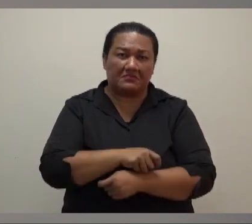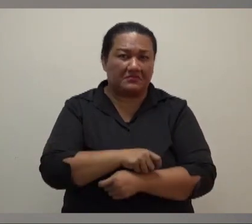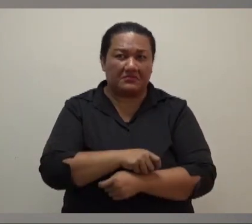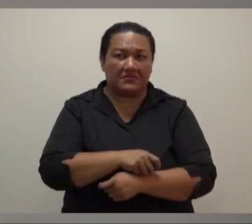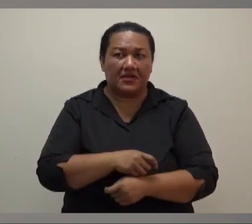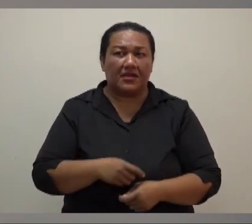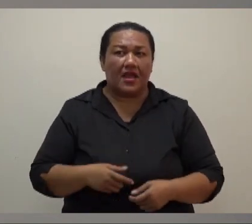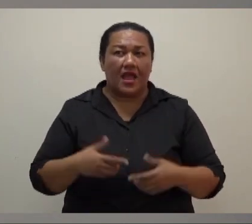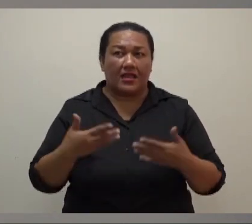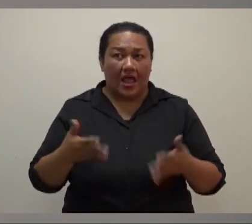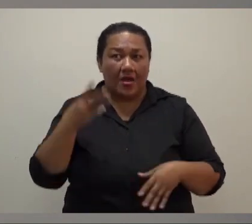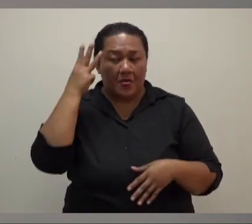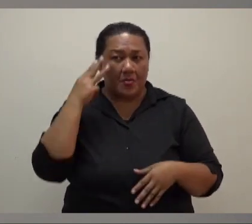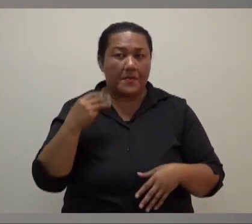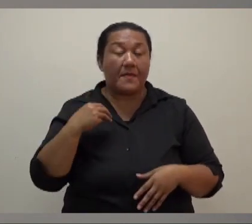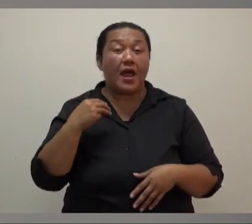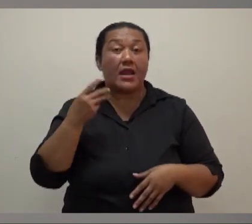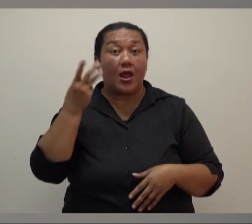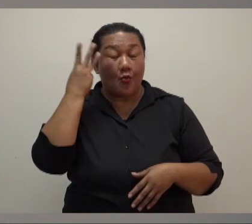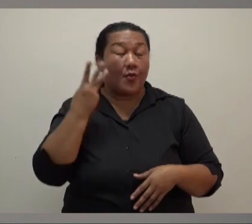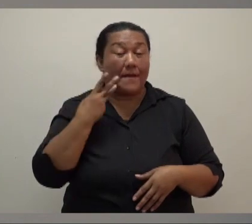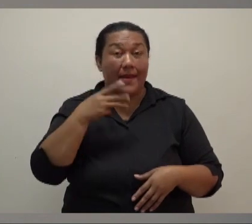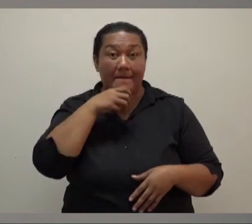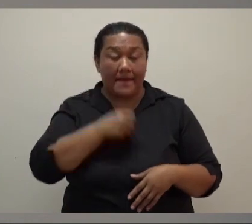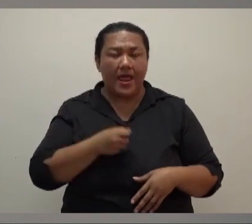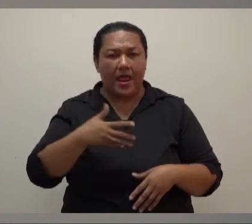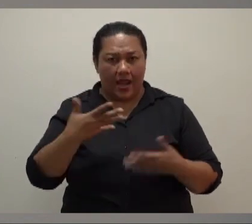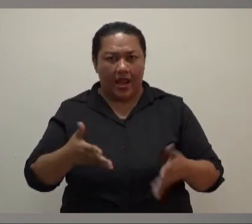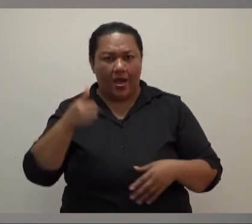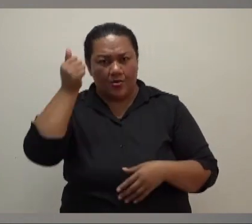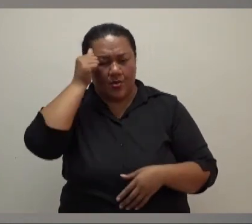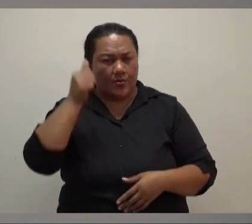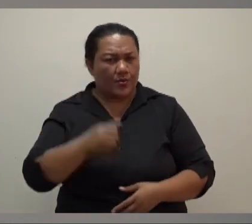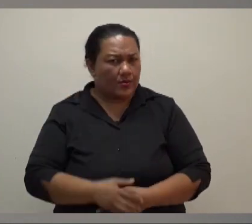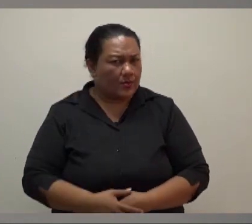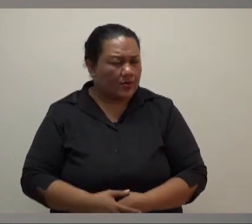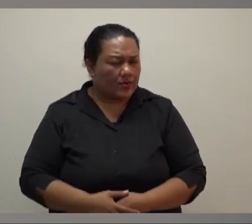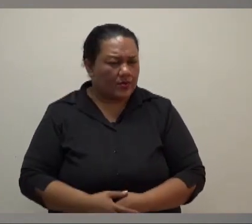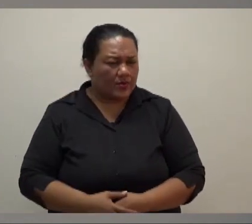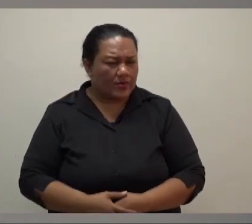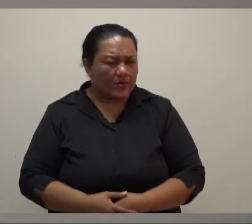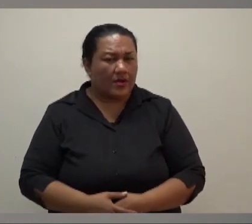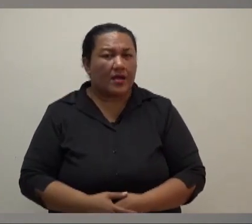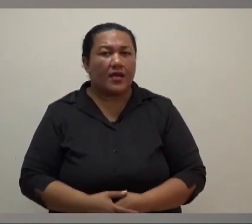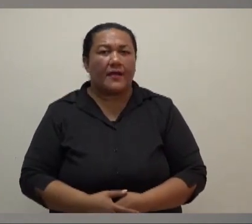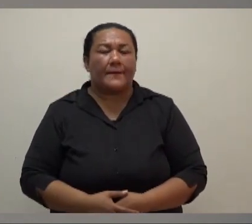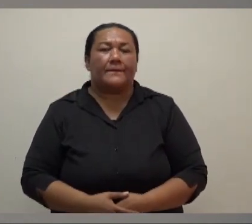in that. But the reality of the matter is that, as we've highlighted, we've had 13 cyclones since 2016.